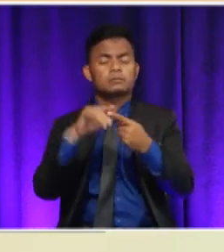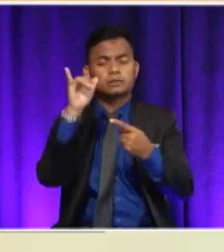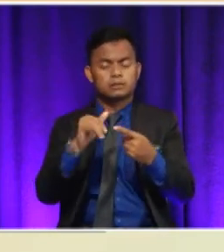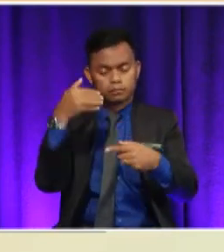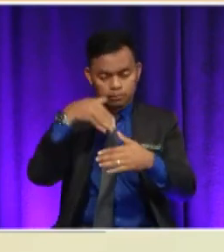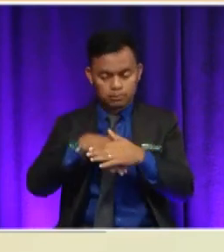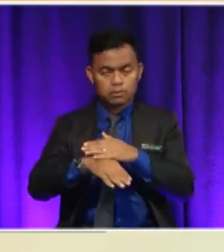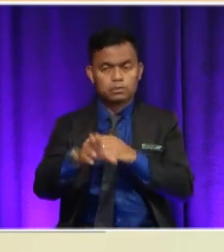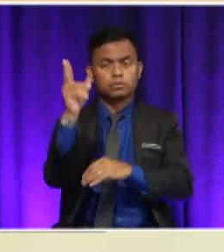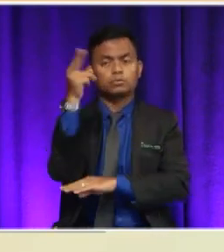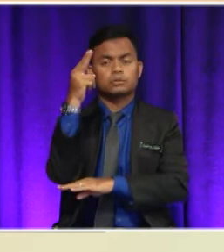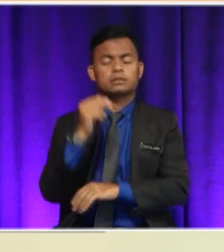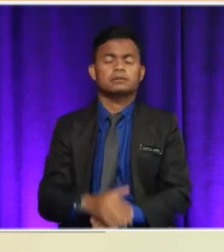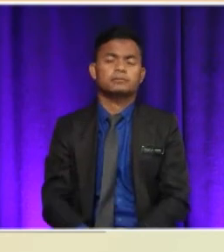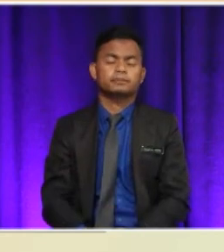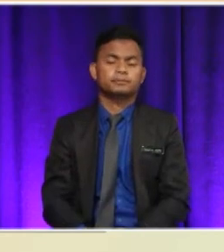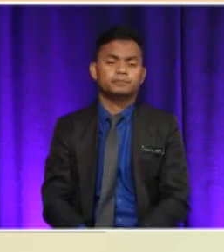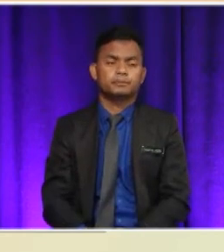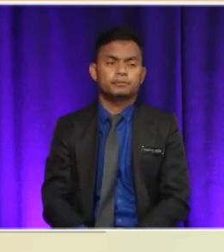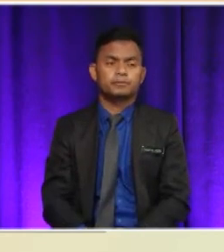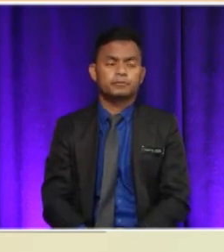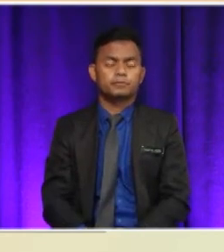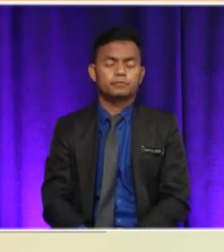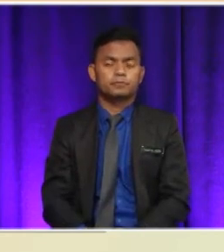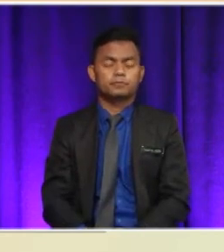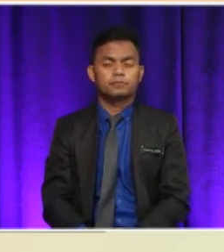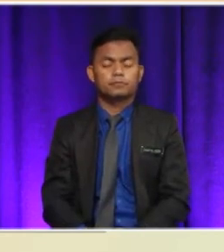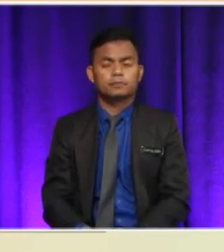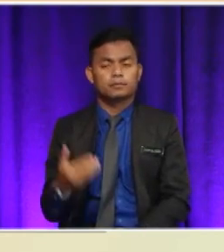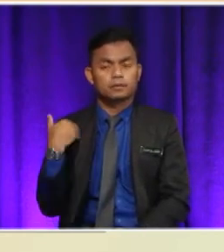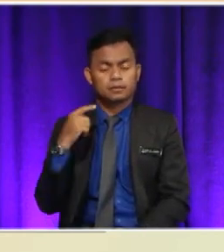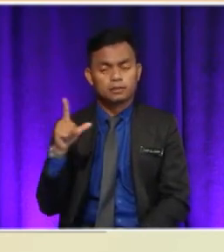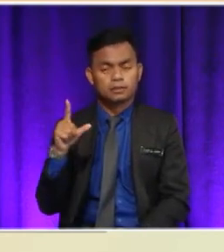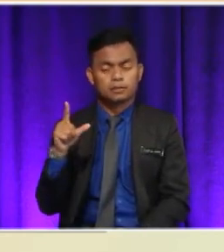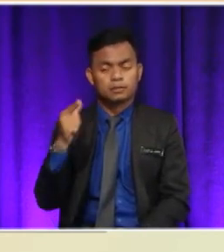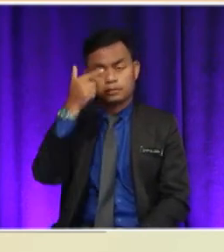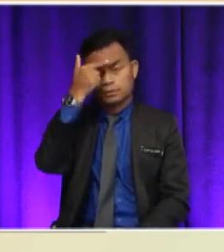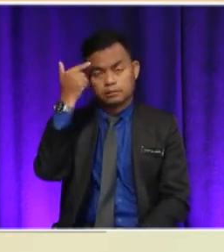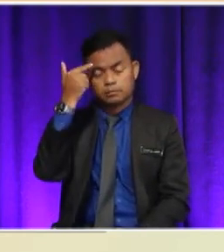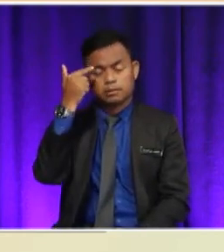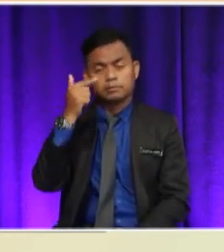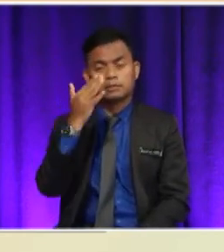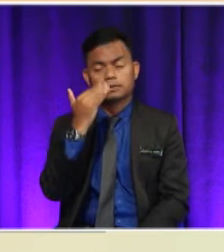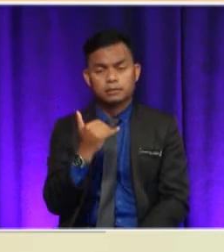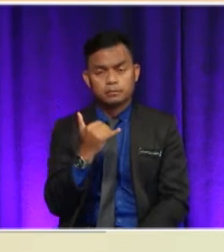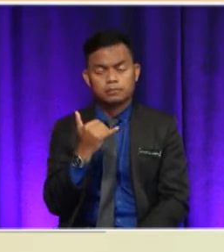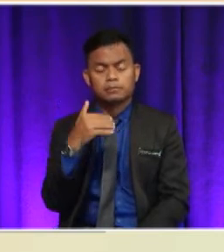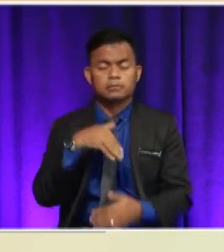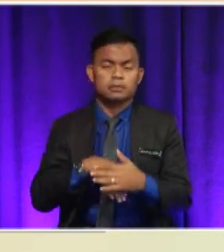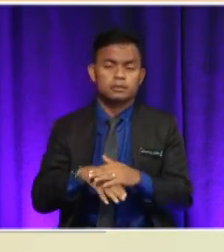in paragraph 1. It stated the main reason of why at Stafford wants to walk the Amazon.